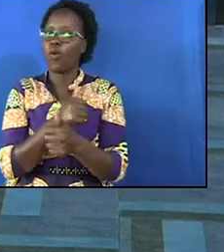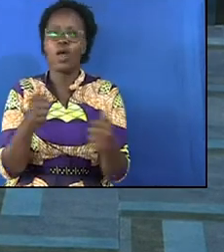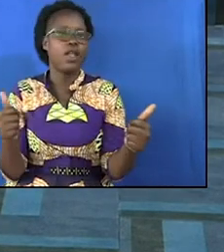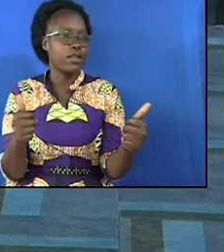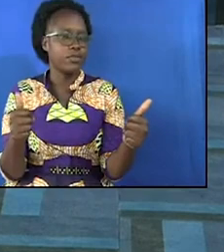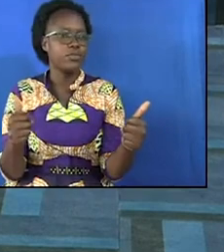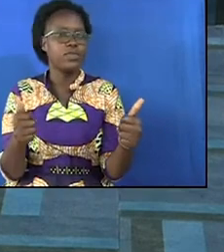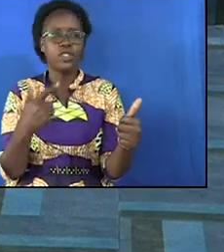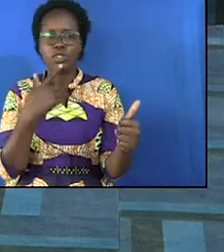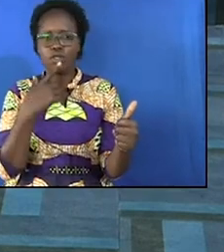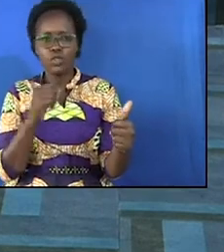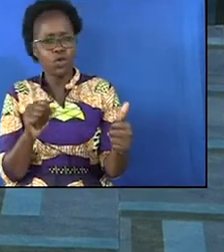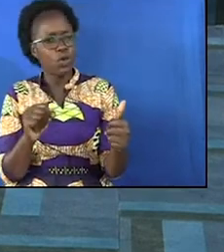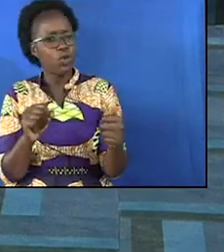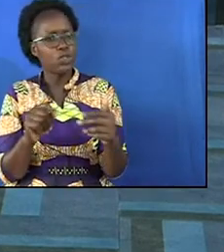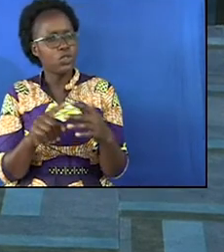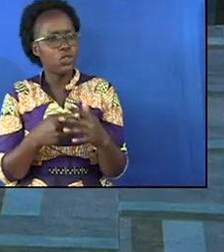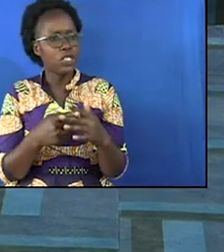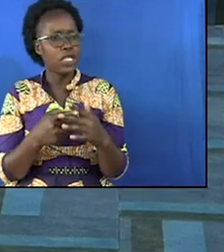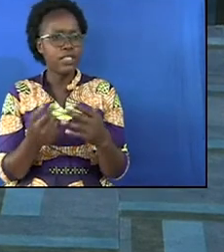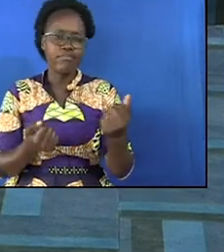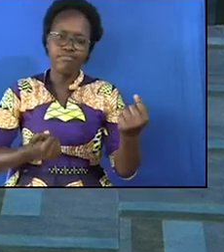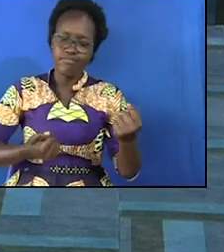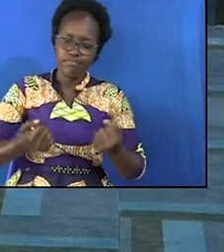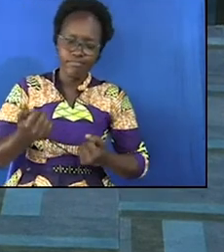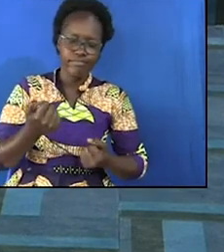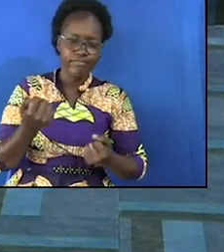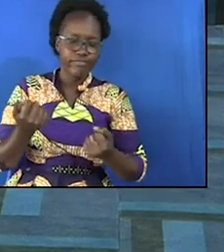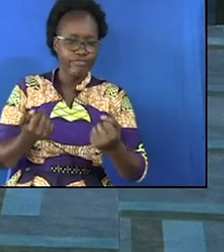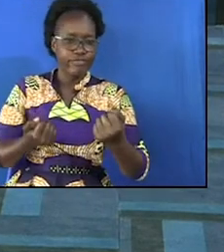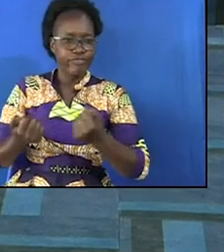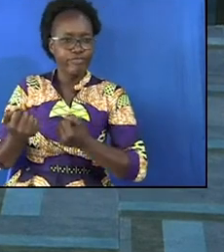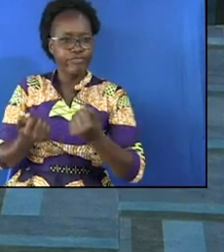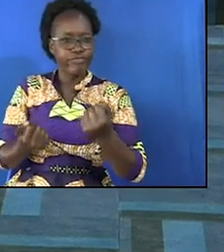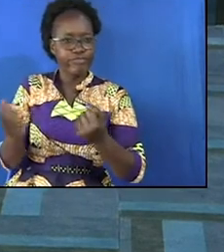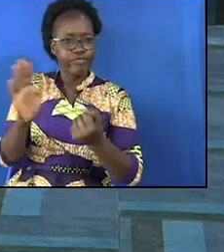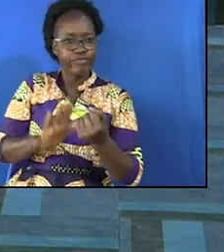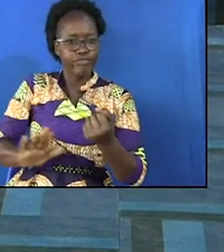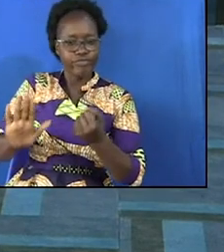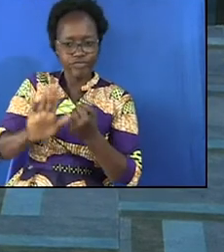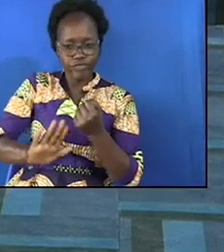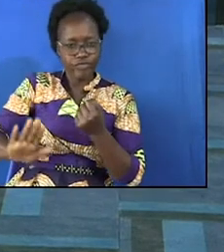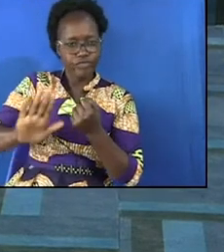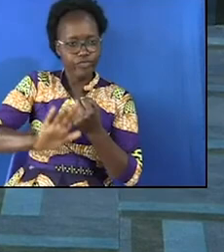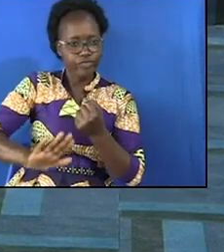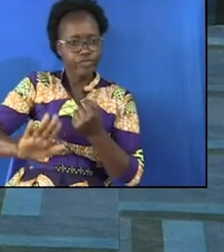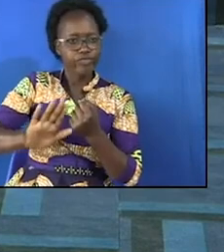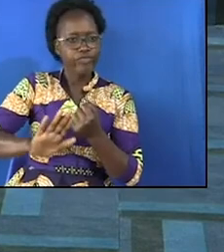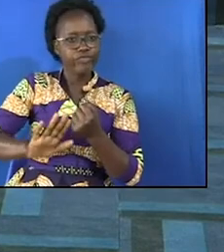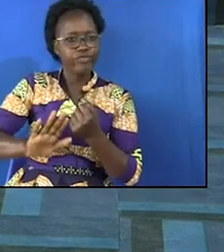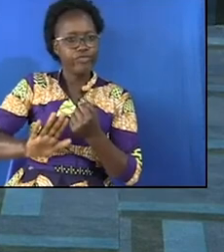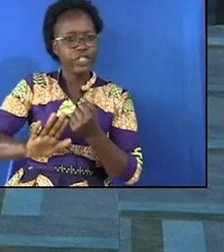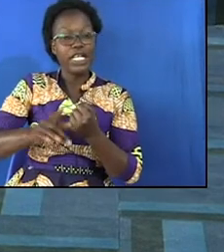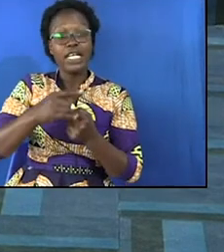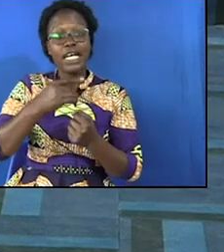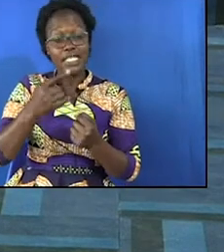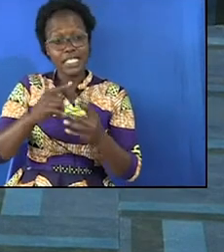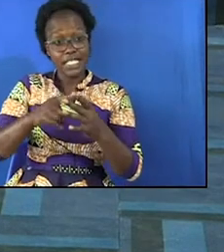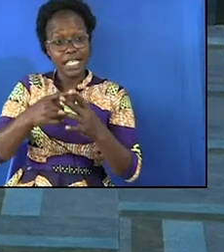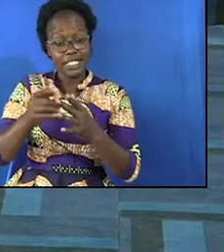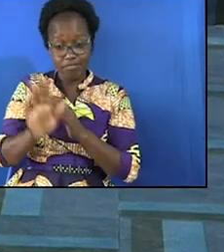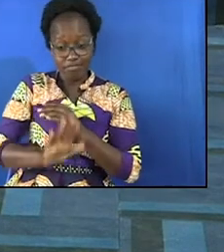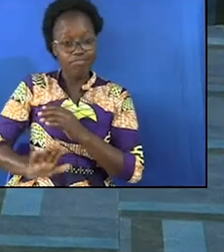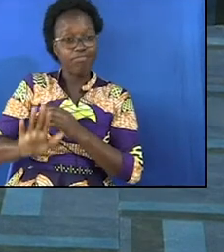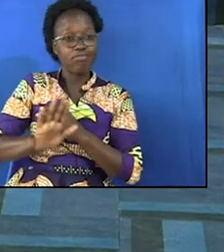head so he used to begin to drive his vehicle and so he begins